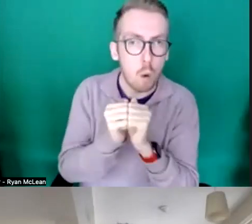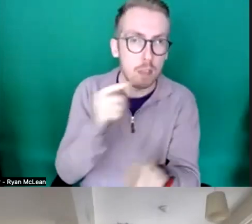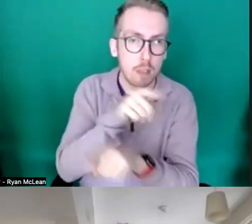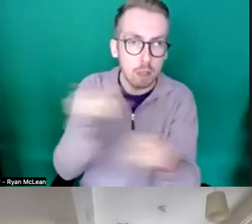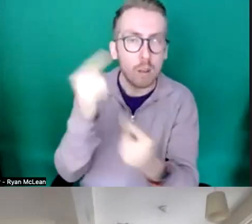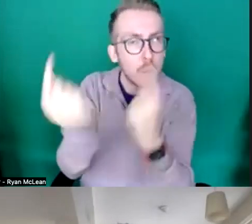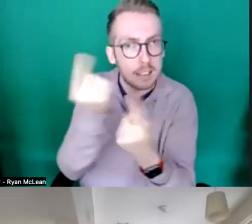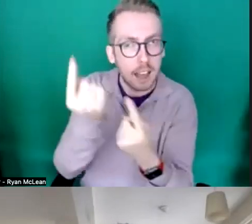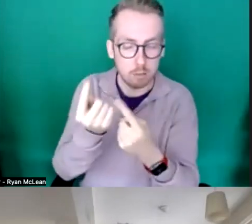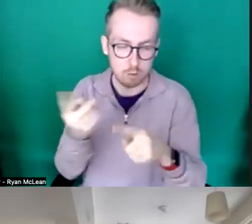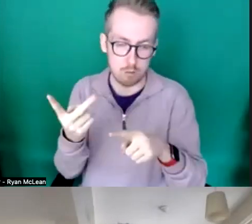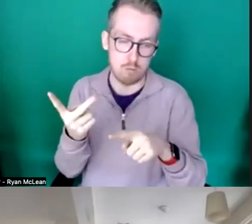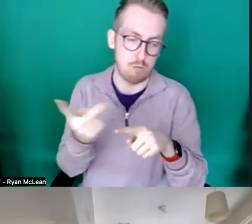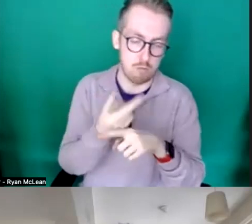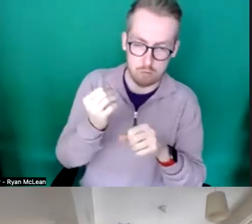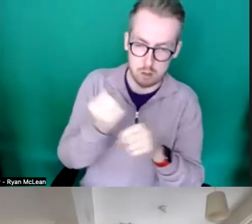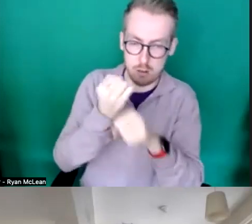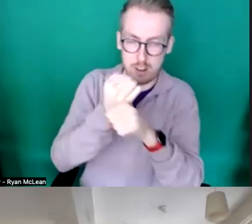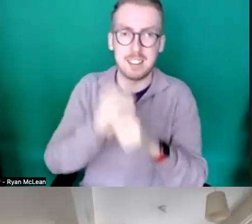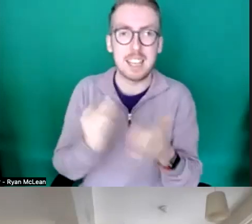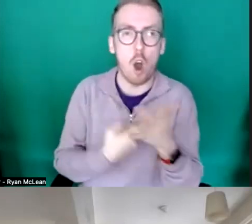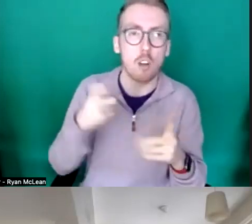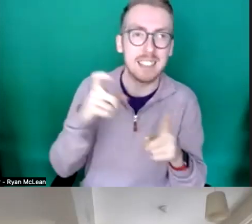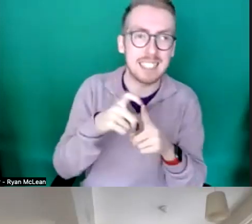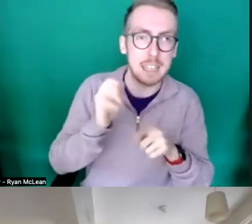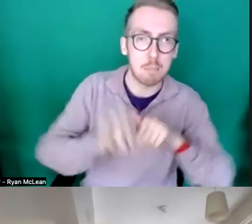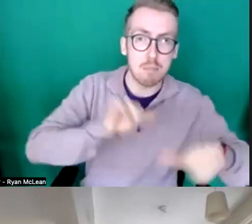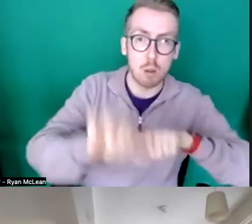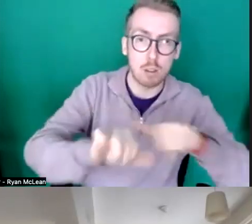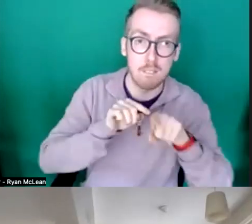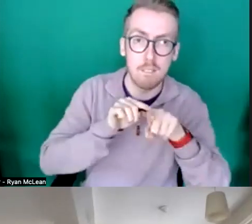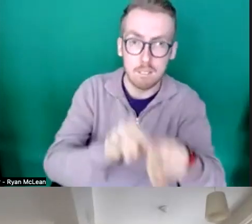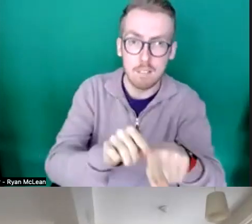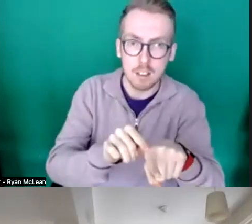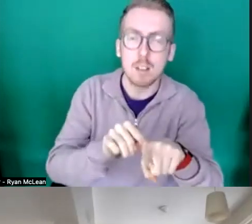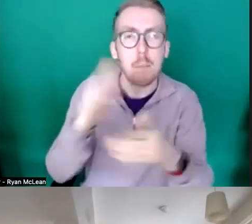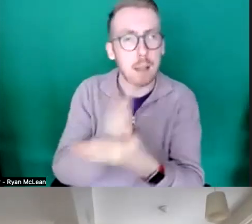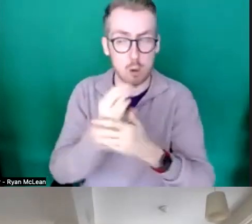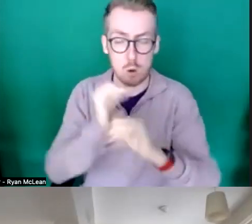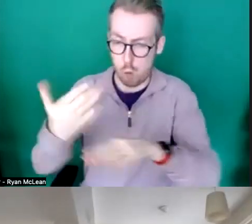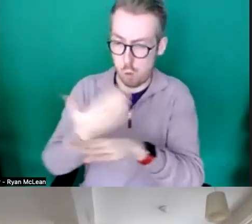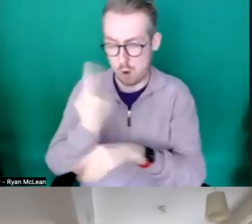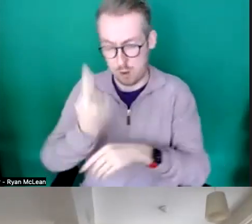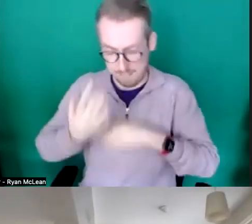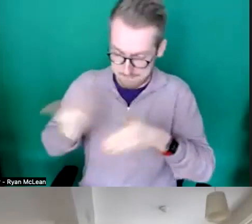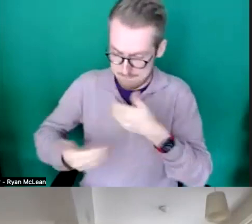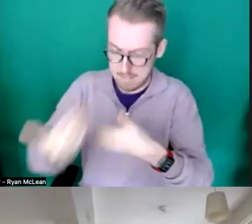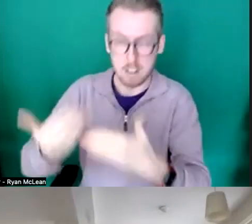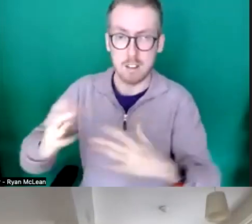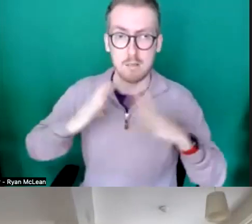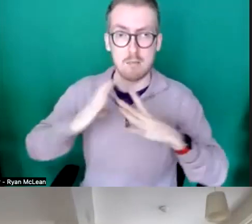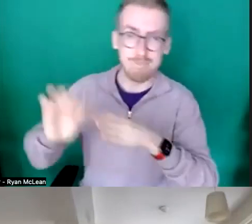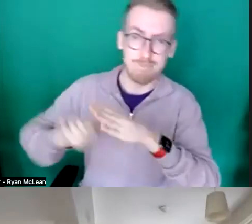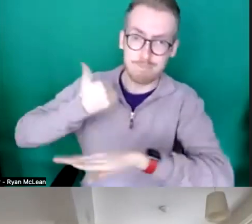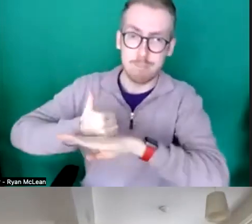your r&d process so that you've been able to carry out as much of that work as possible by the time you kind